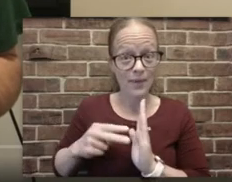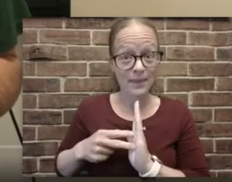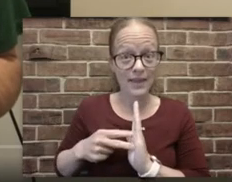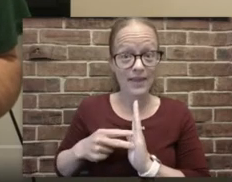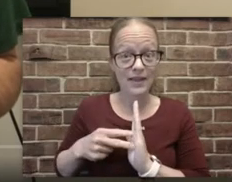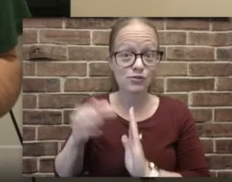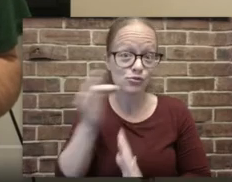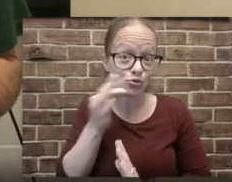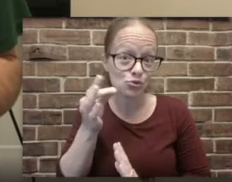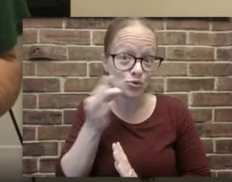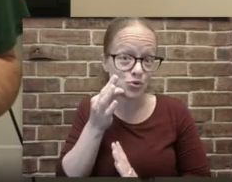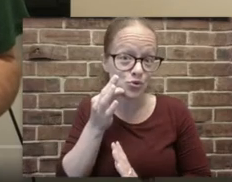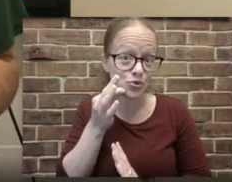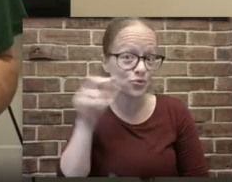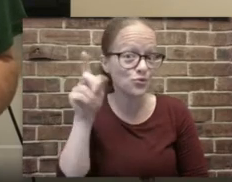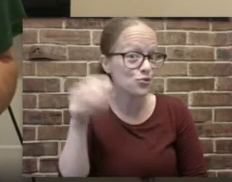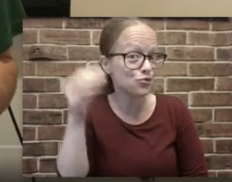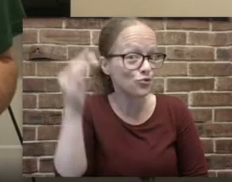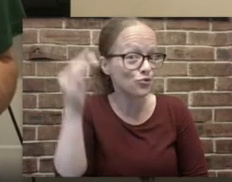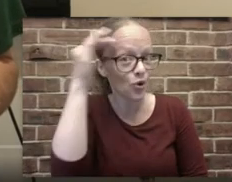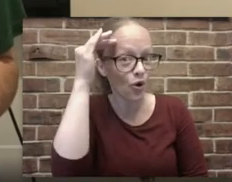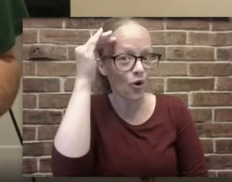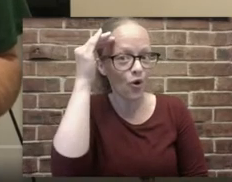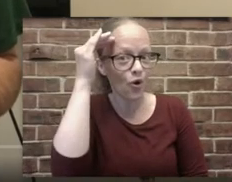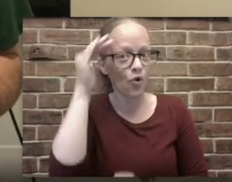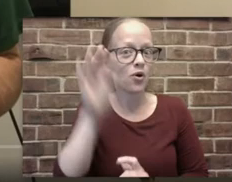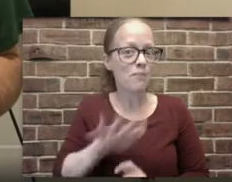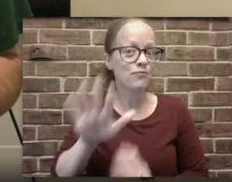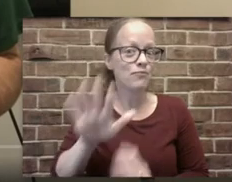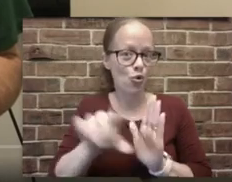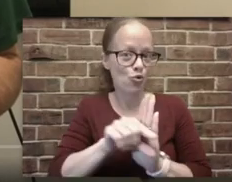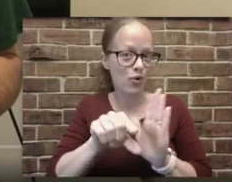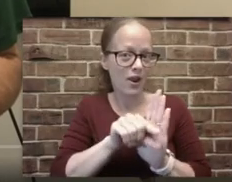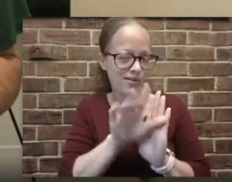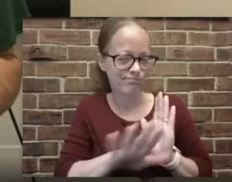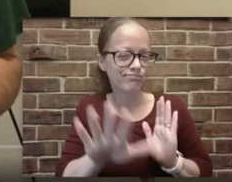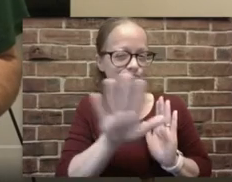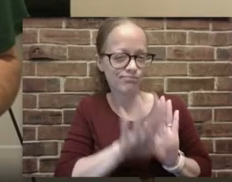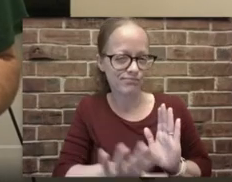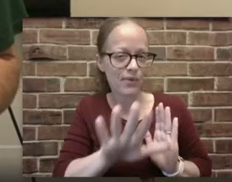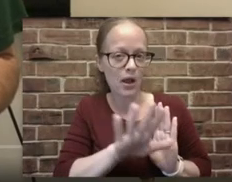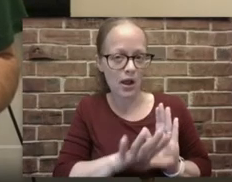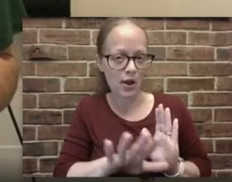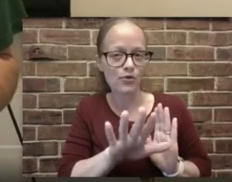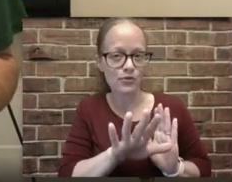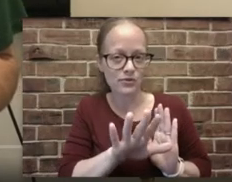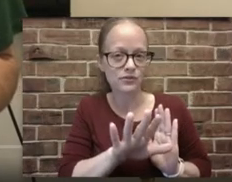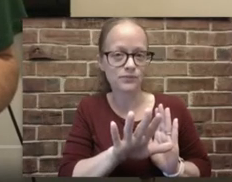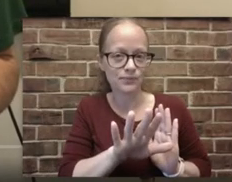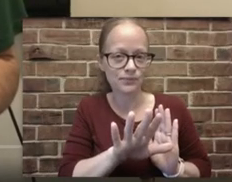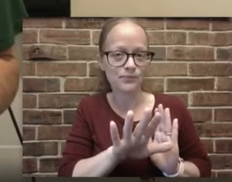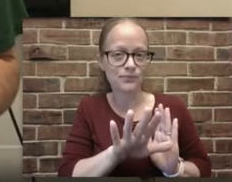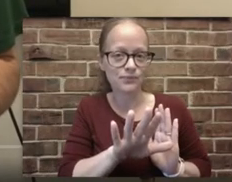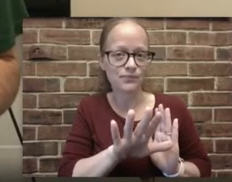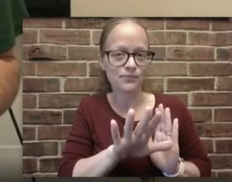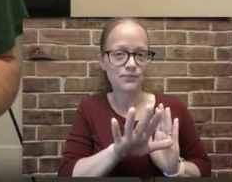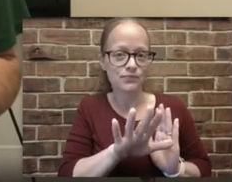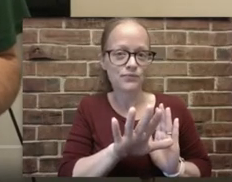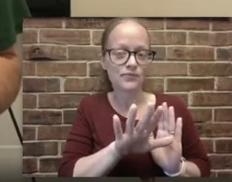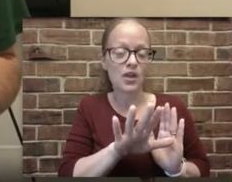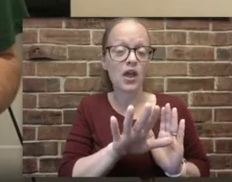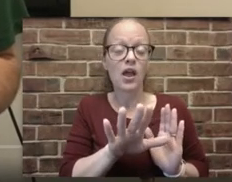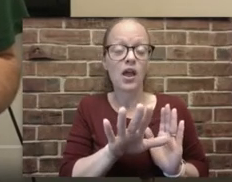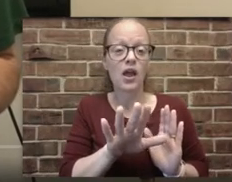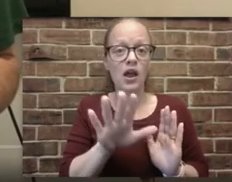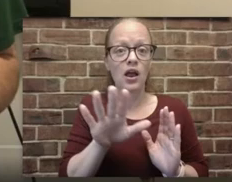the end of this week or into next week of where your grades are at. And then, as I mentioned in some of that communication, you do have to complete a survey.